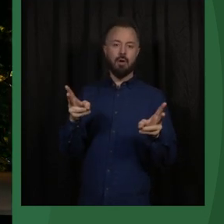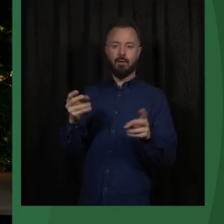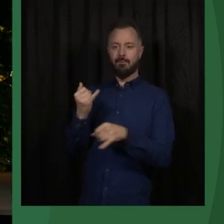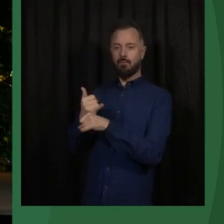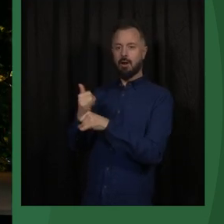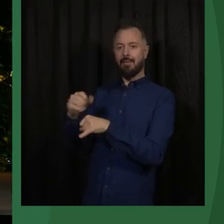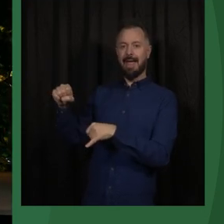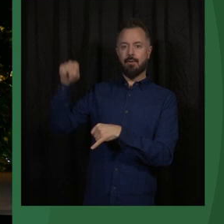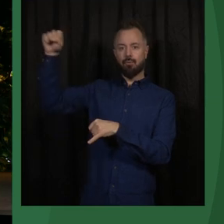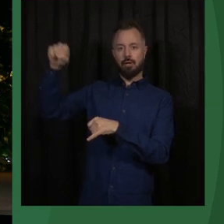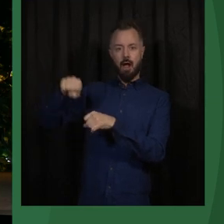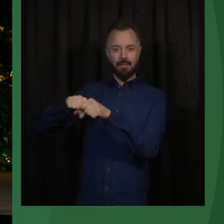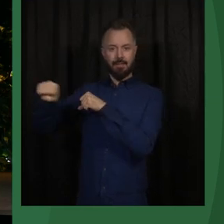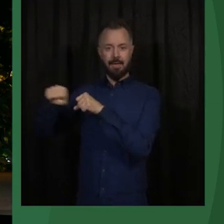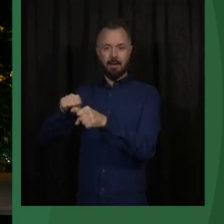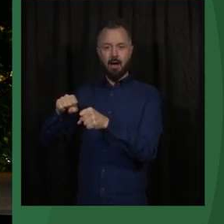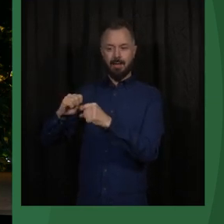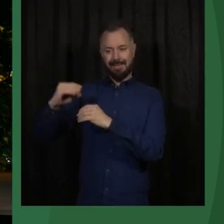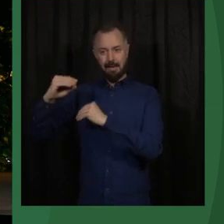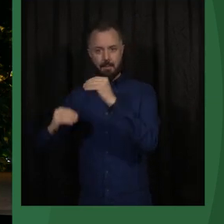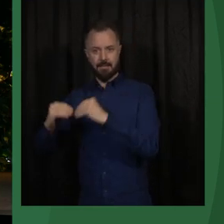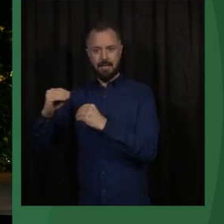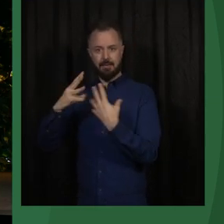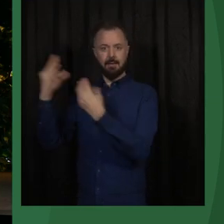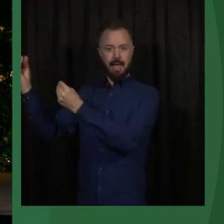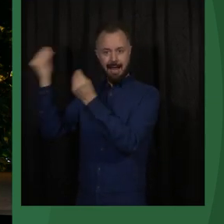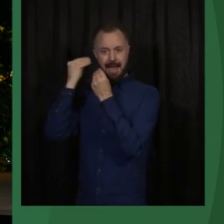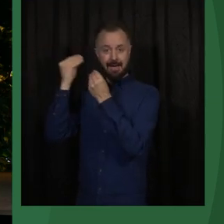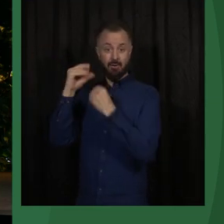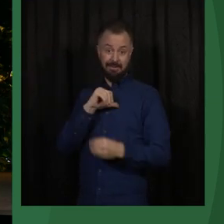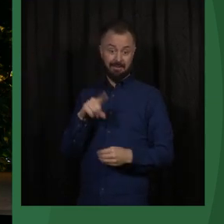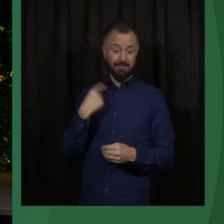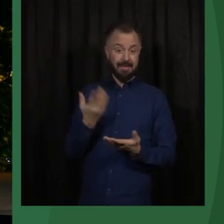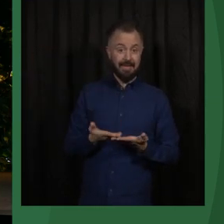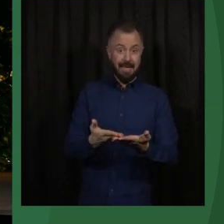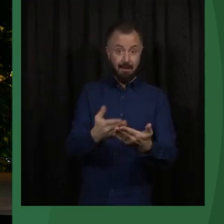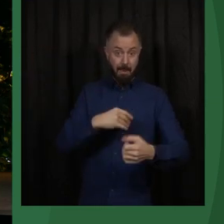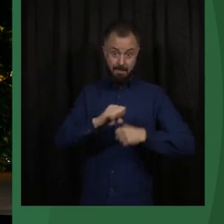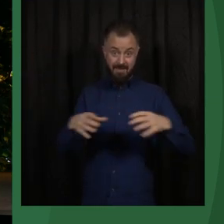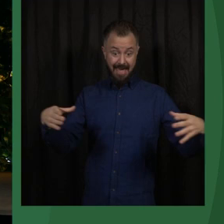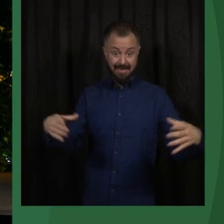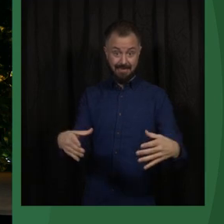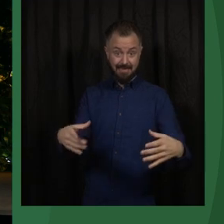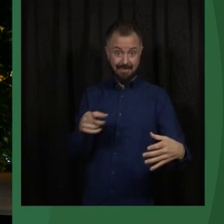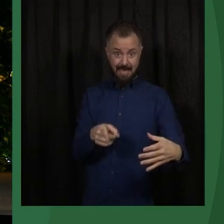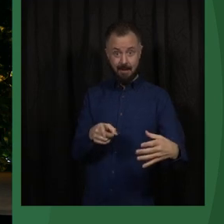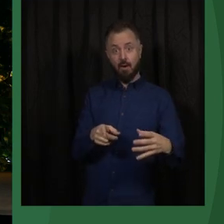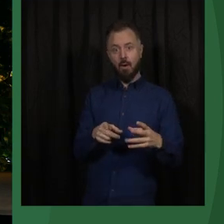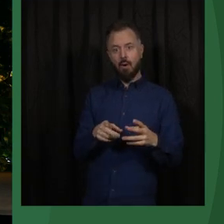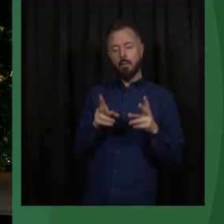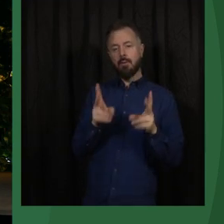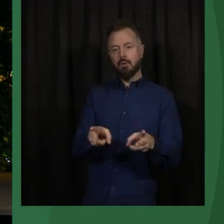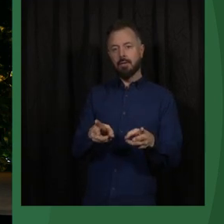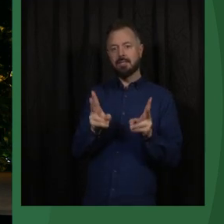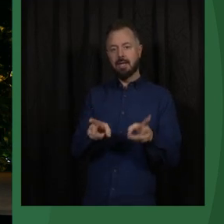adapted and learned, and if we can help movements make use of the same learning processes